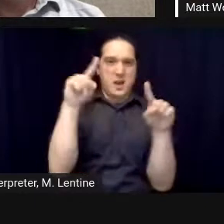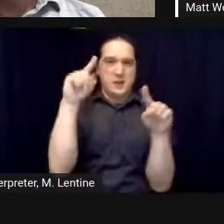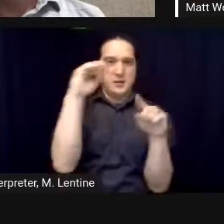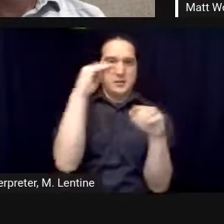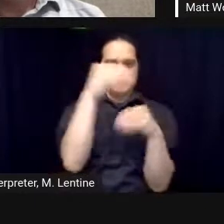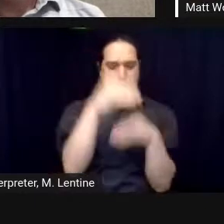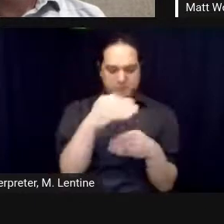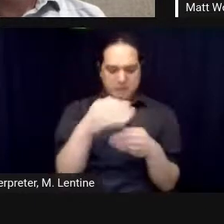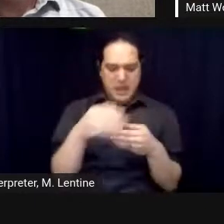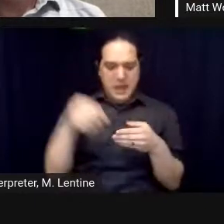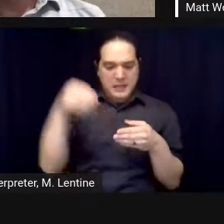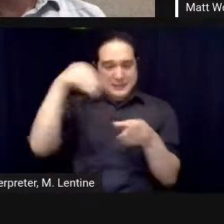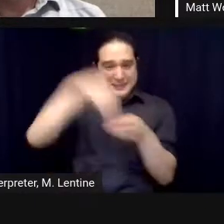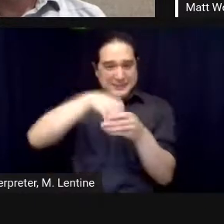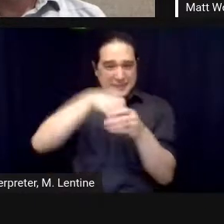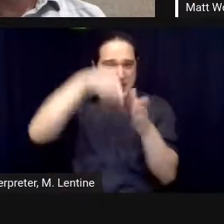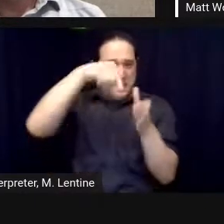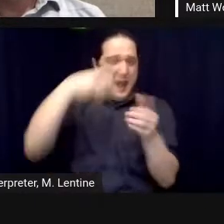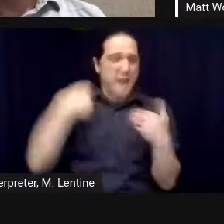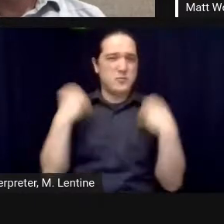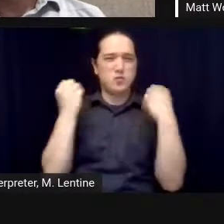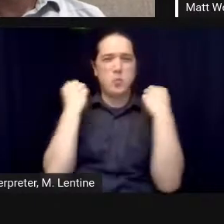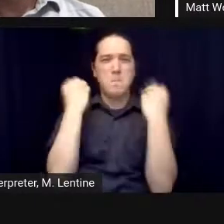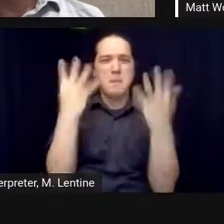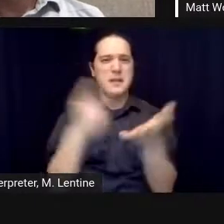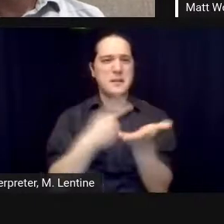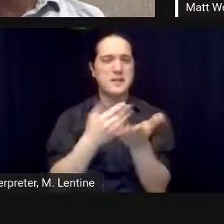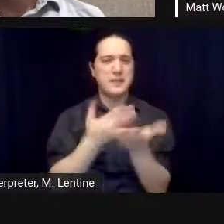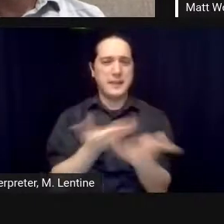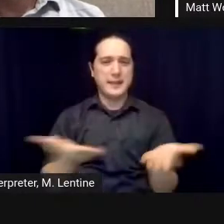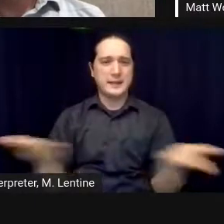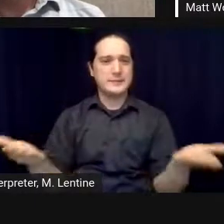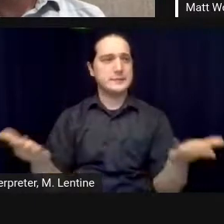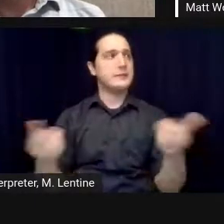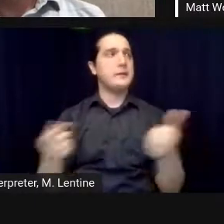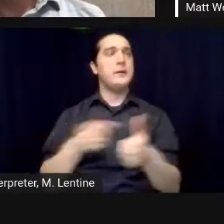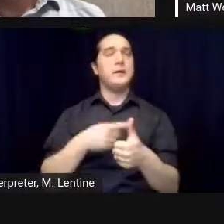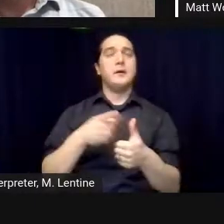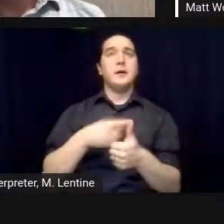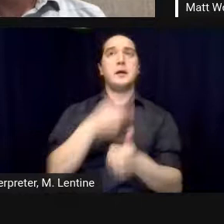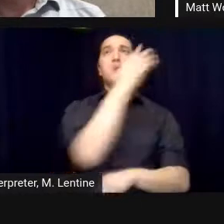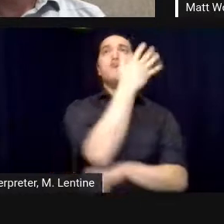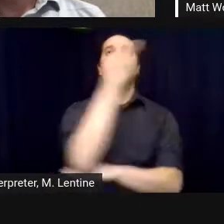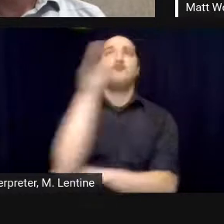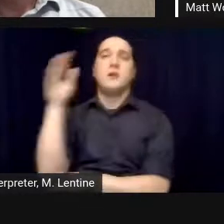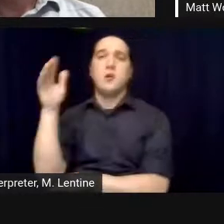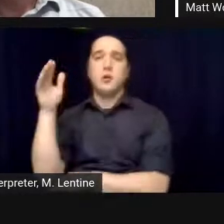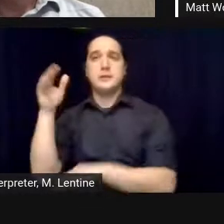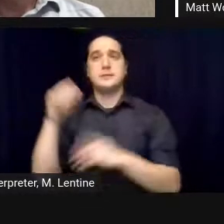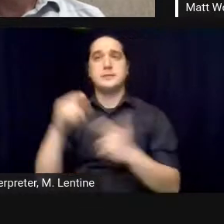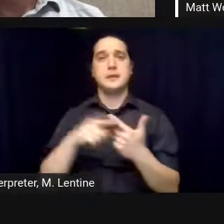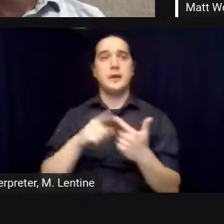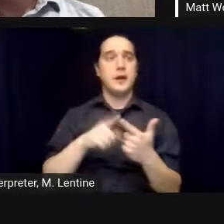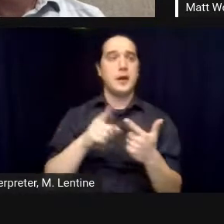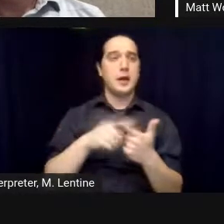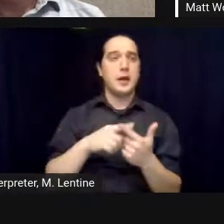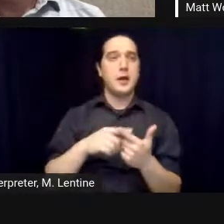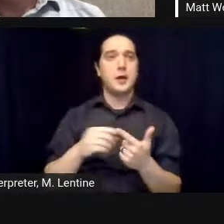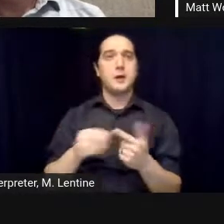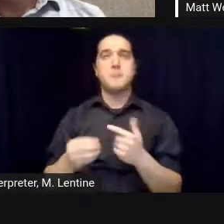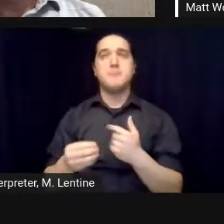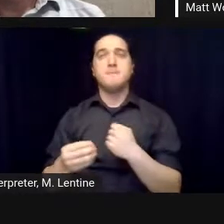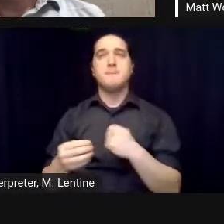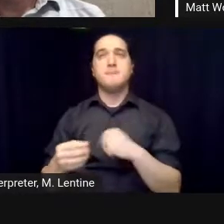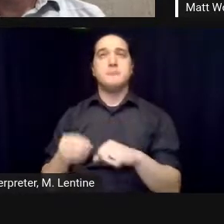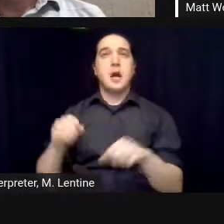habitat and then we raised the ceilings because when you start to look at uh life and you know